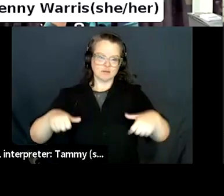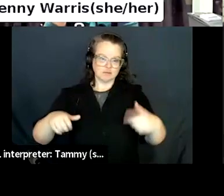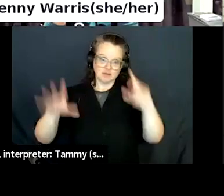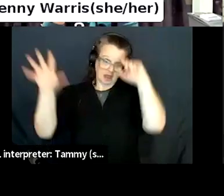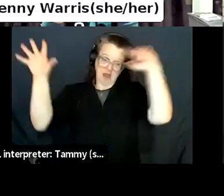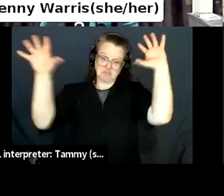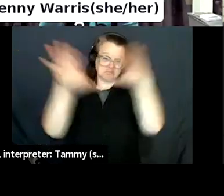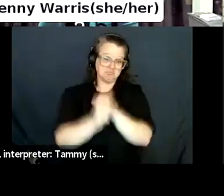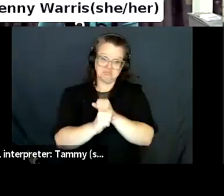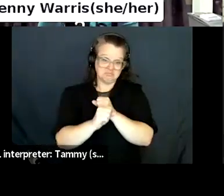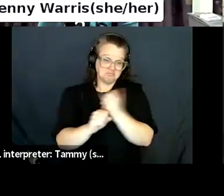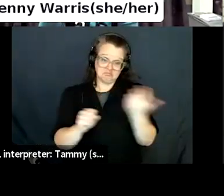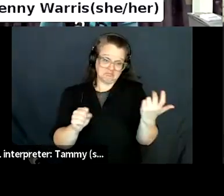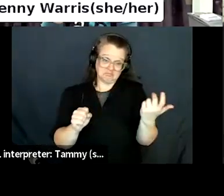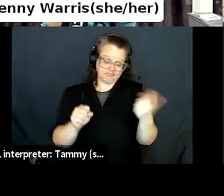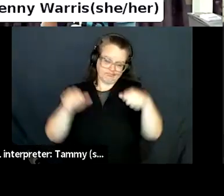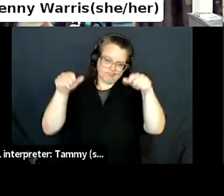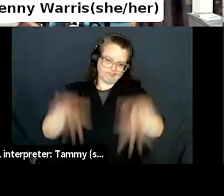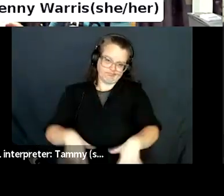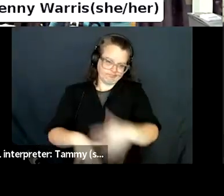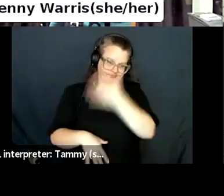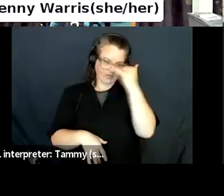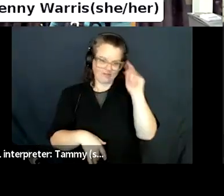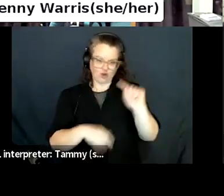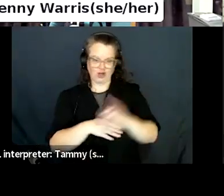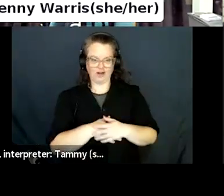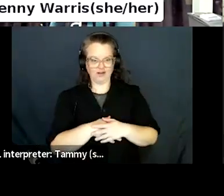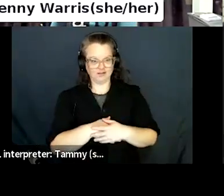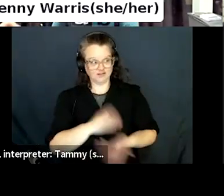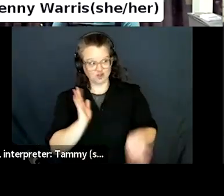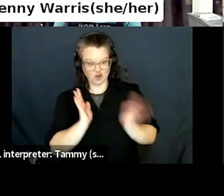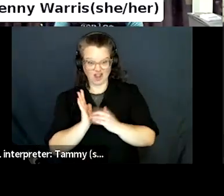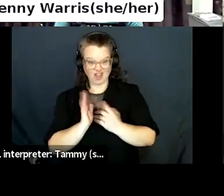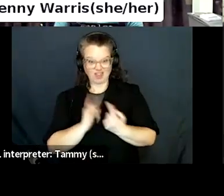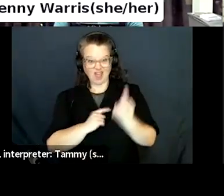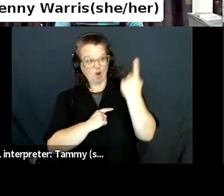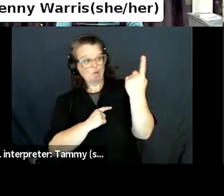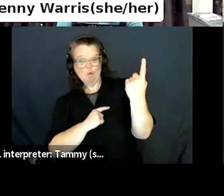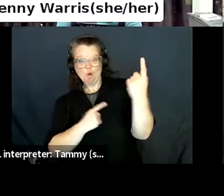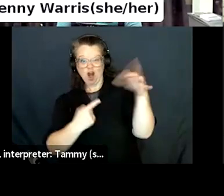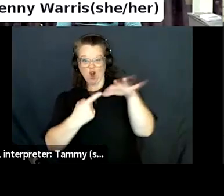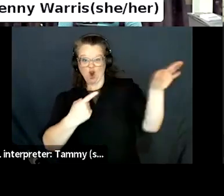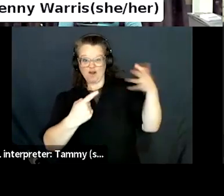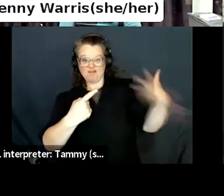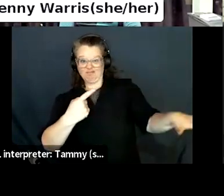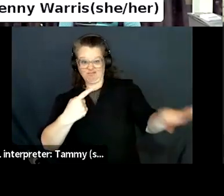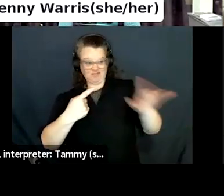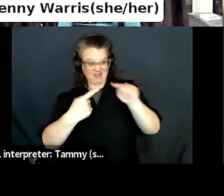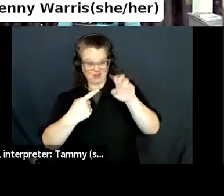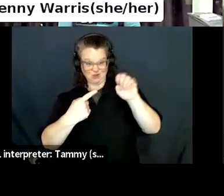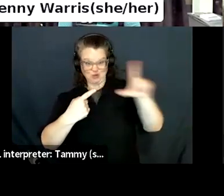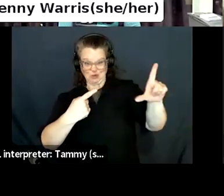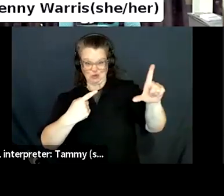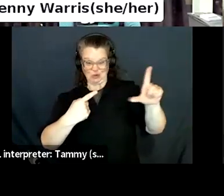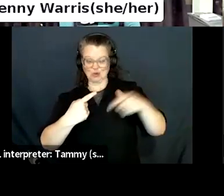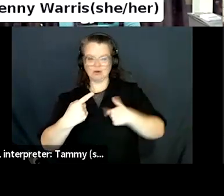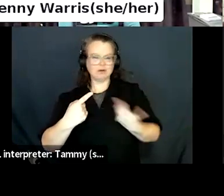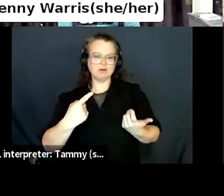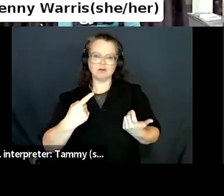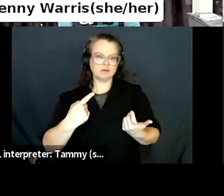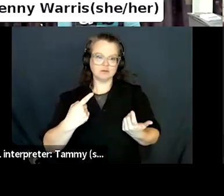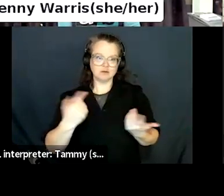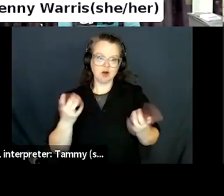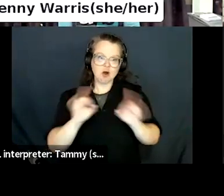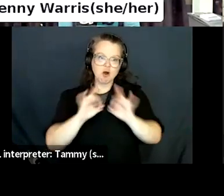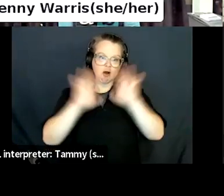have one available tool. I think it kills creativity optionality. Um, so I think